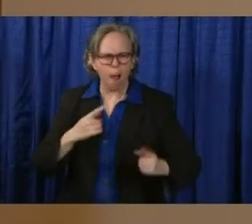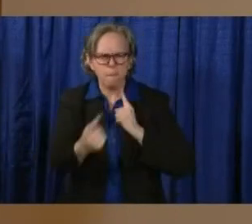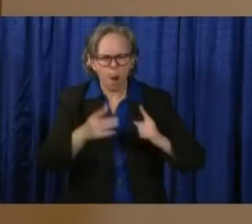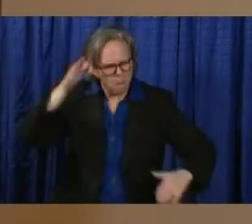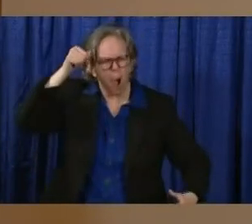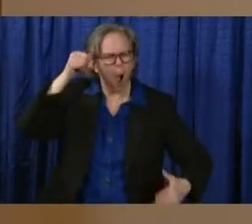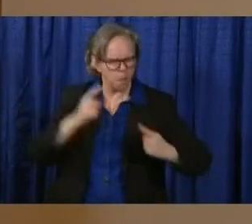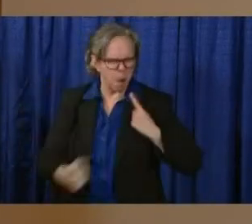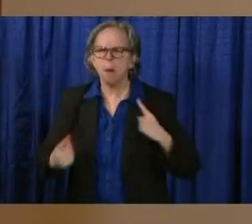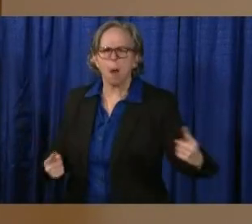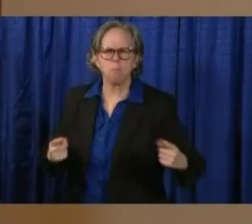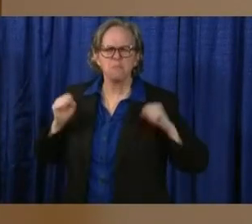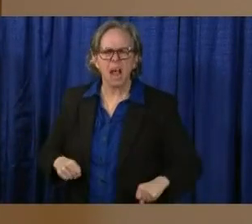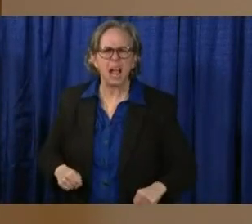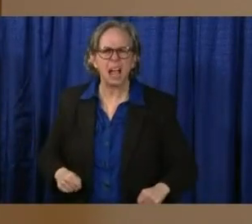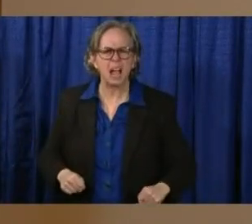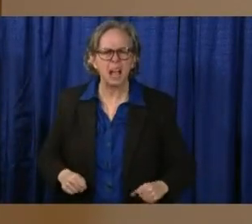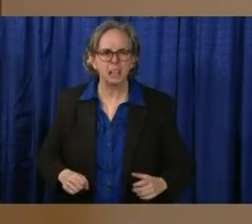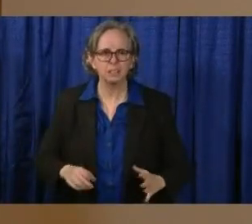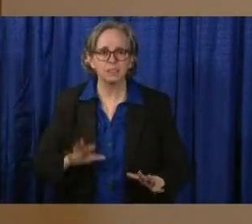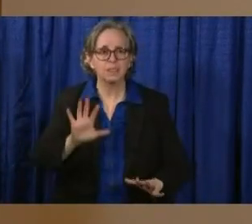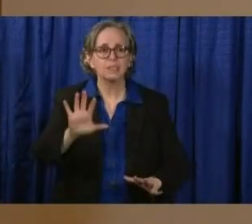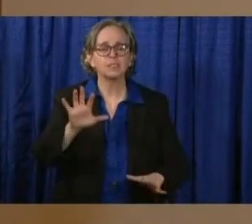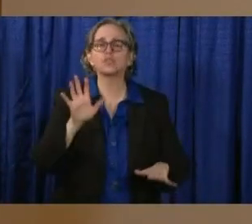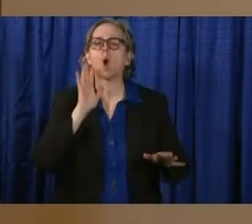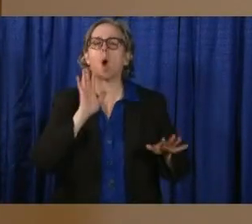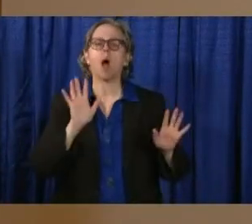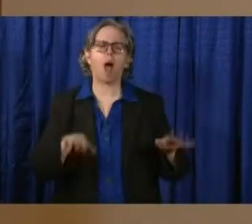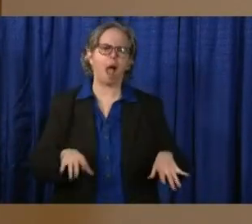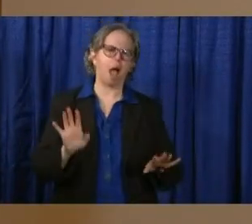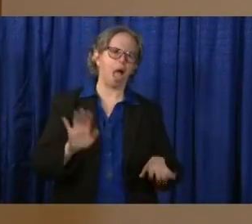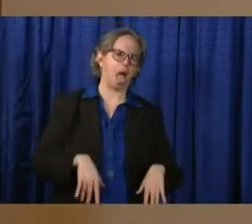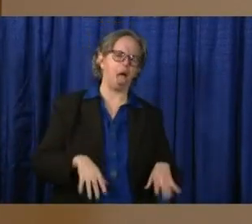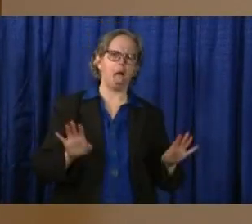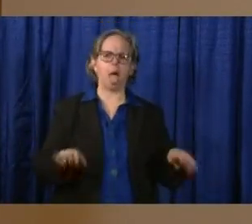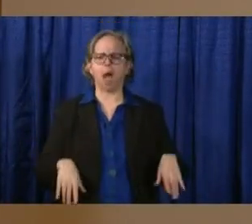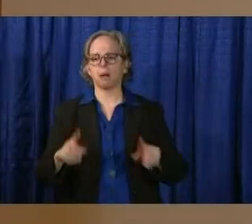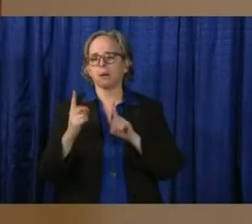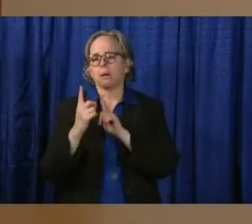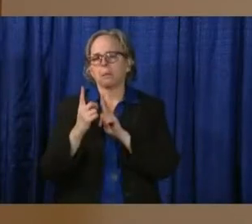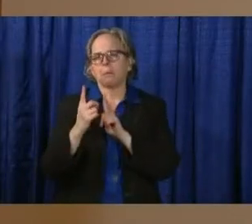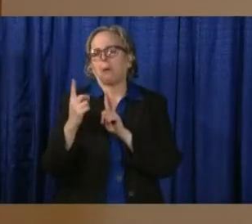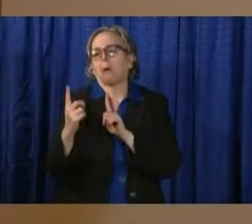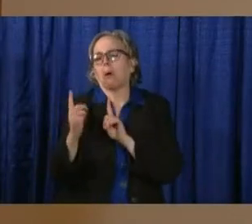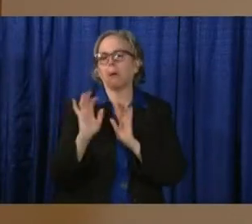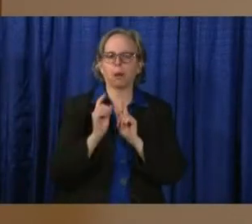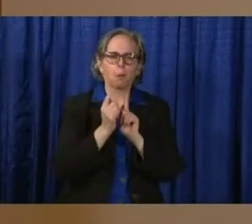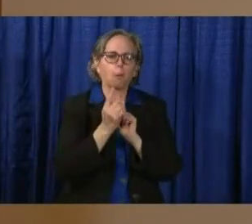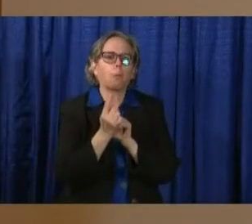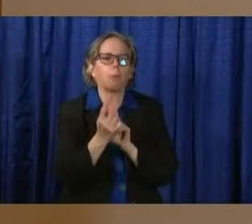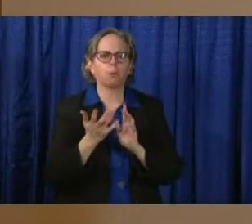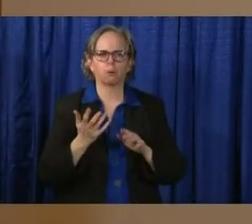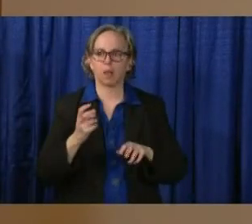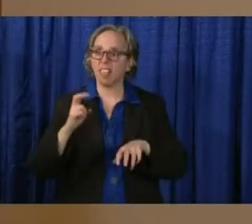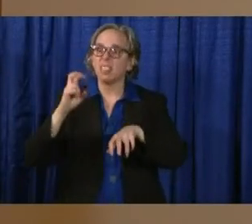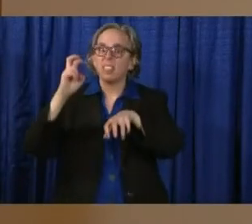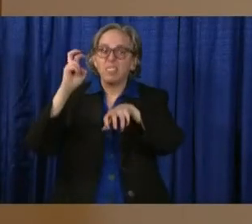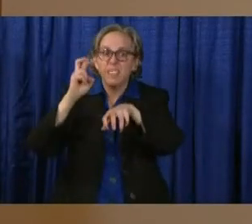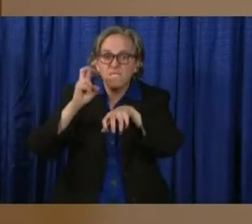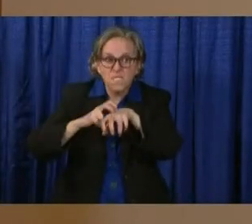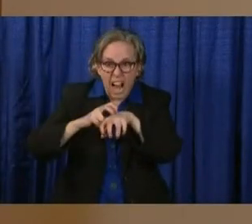We do not want to be passive and let this virus own us. We have got to own everything that's in our control.